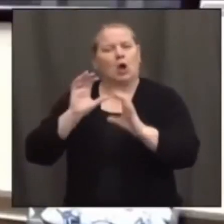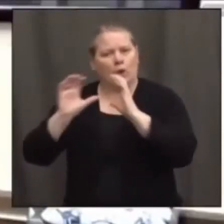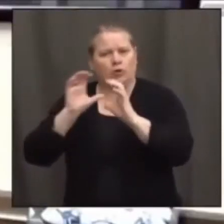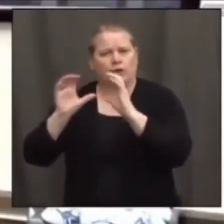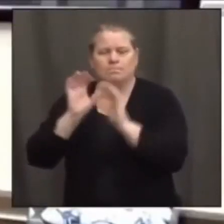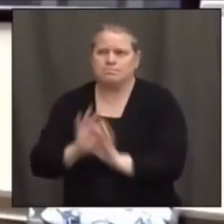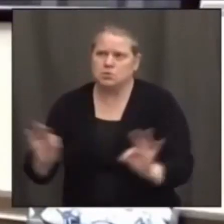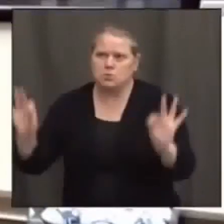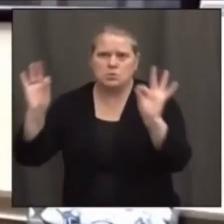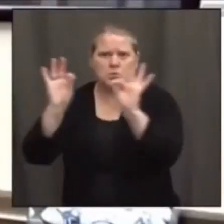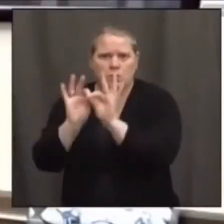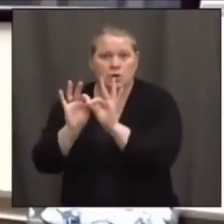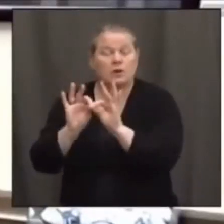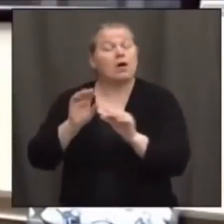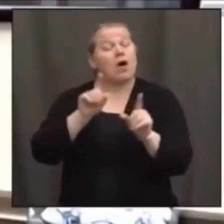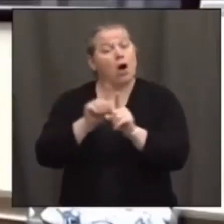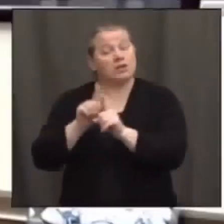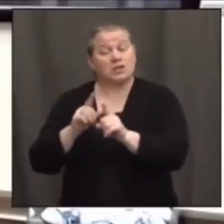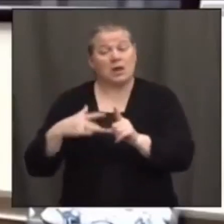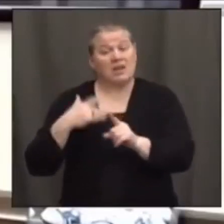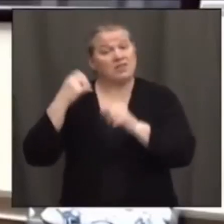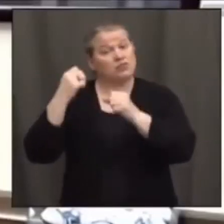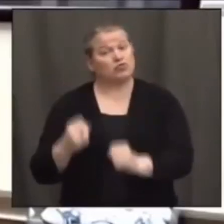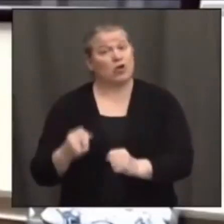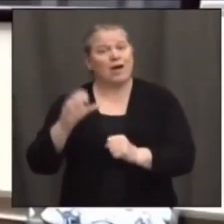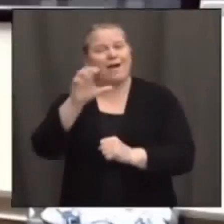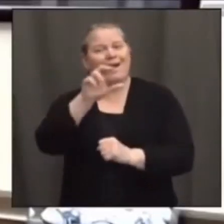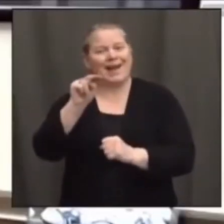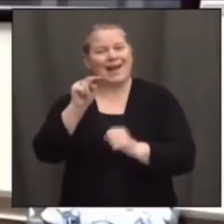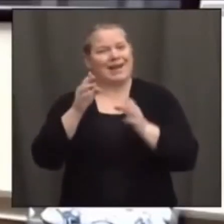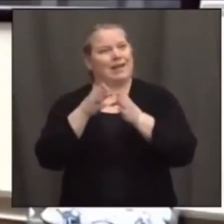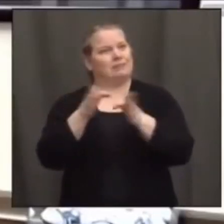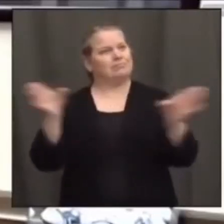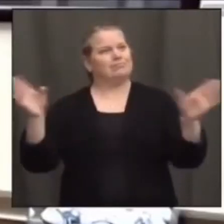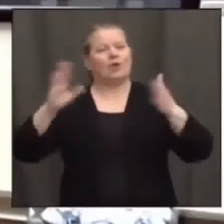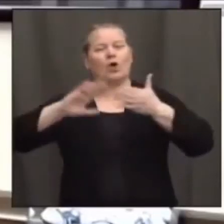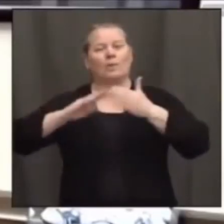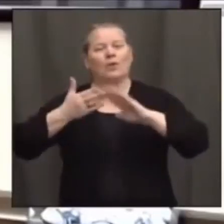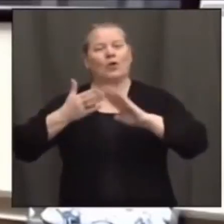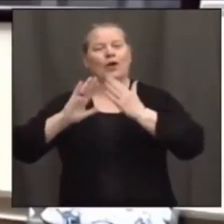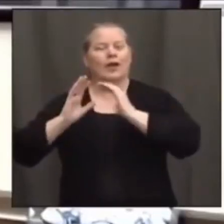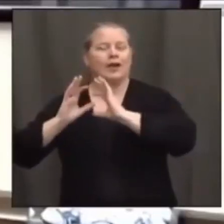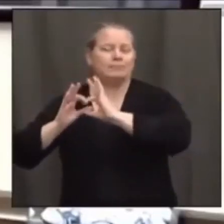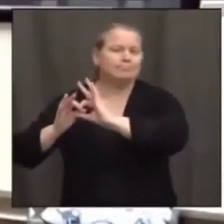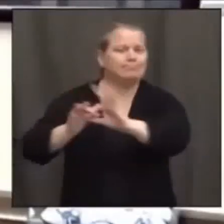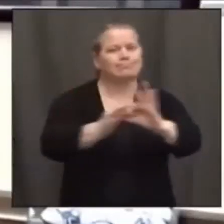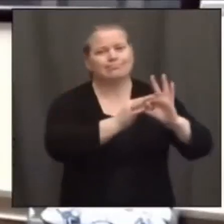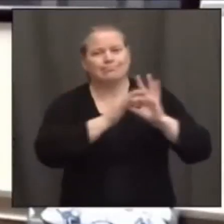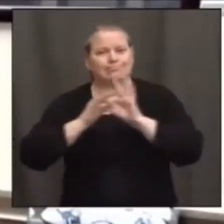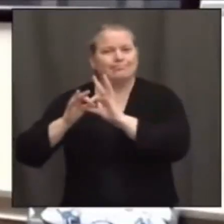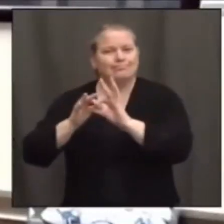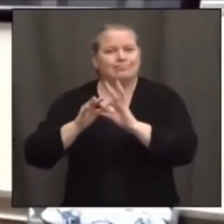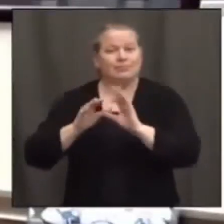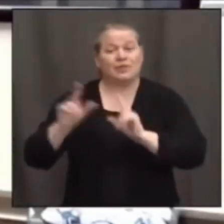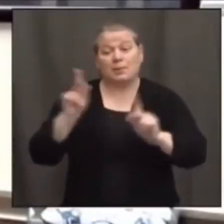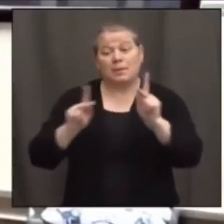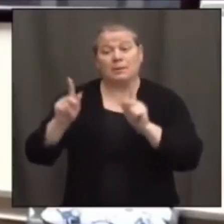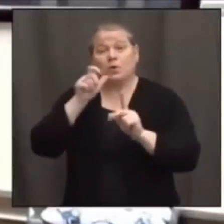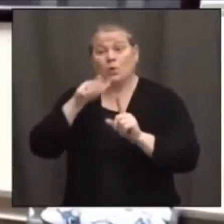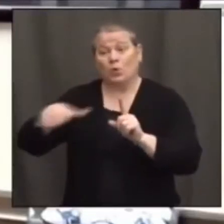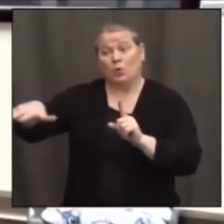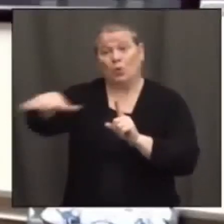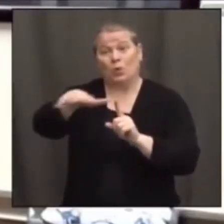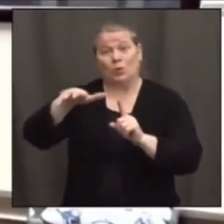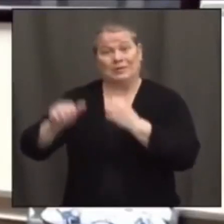very, very strongly about this, is, you know, Connecticut, we're a community. We can recognize people that are in those high-risk